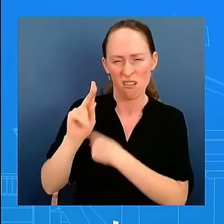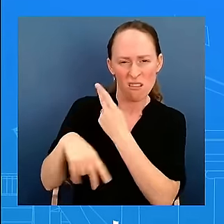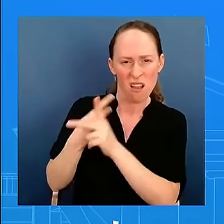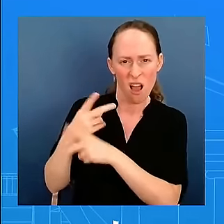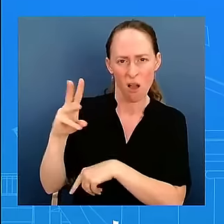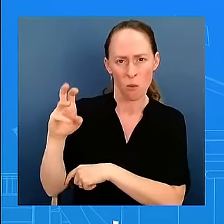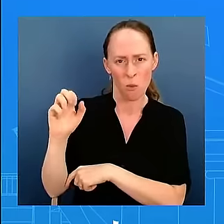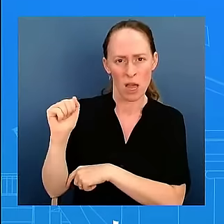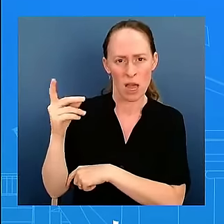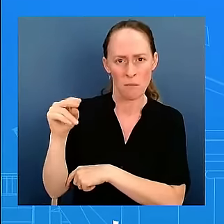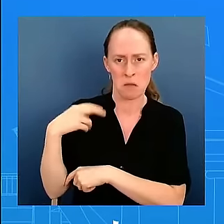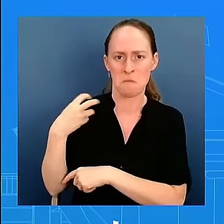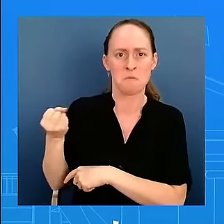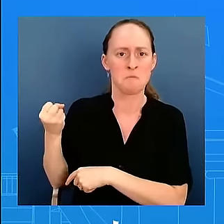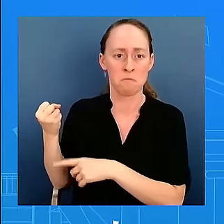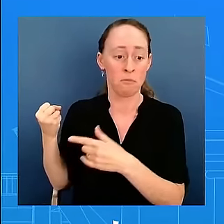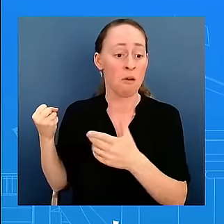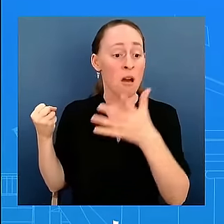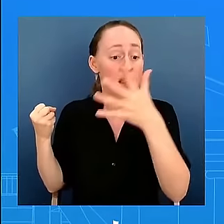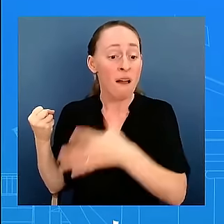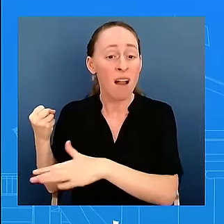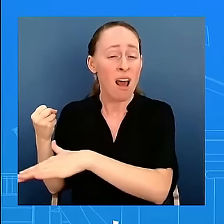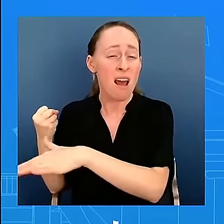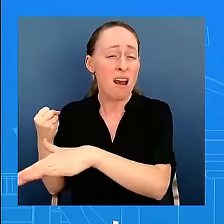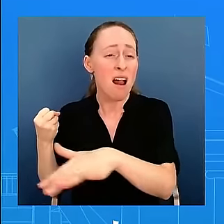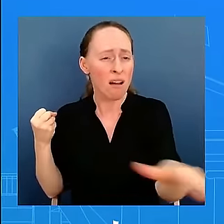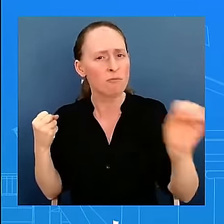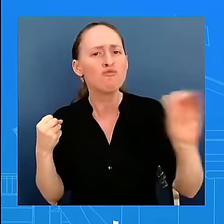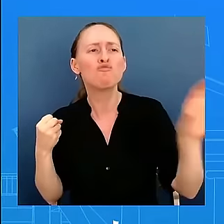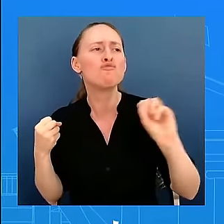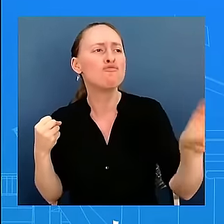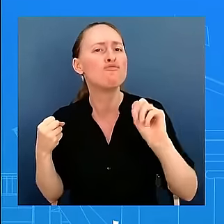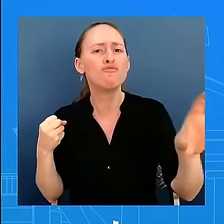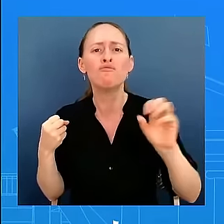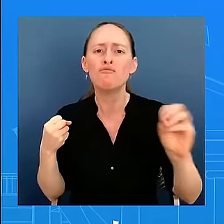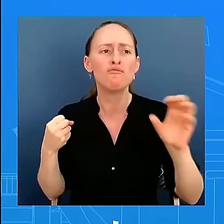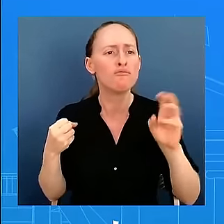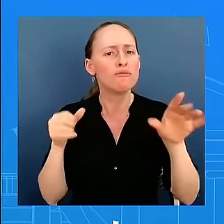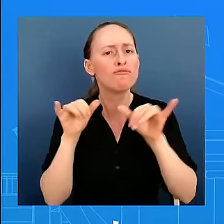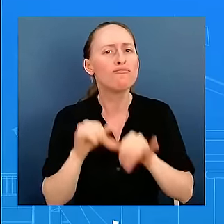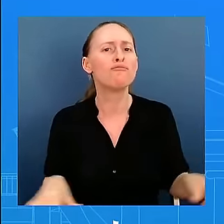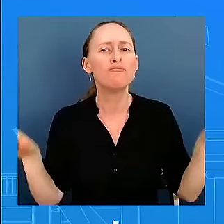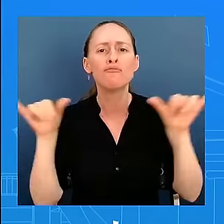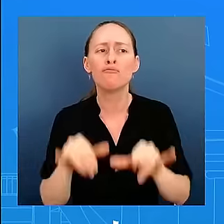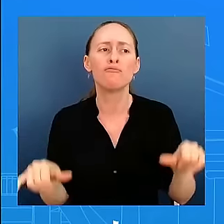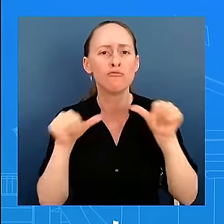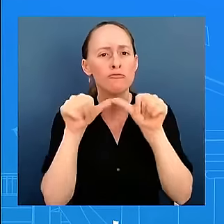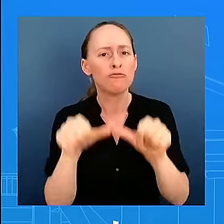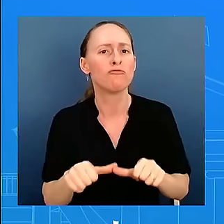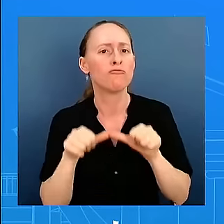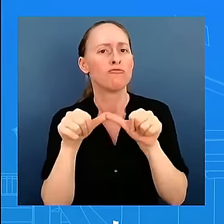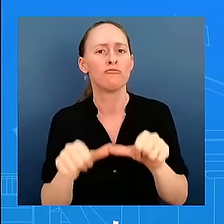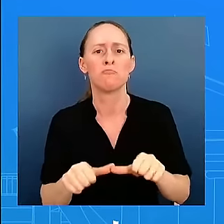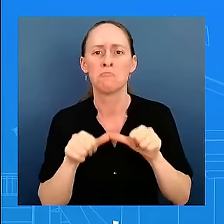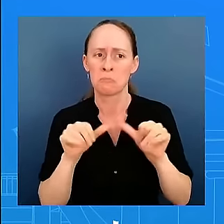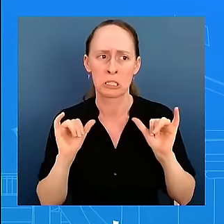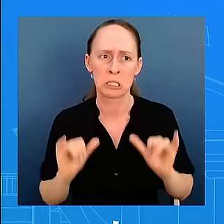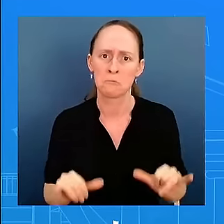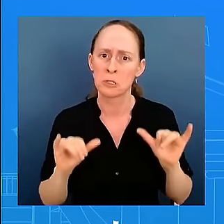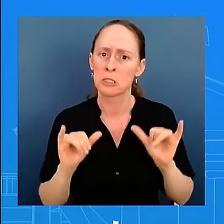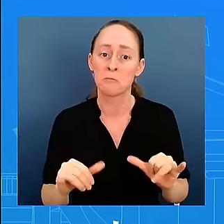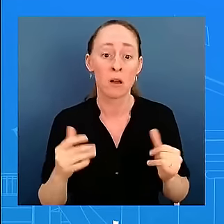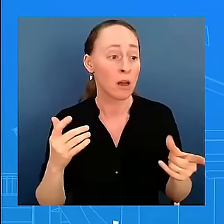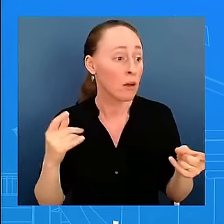military security assistance that had been going to Israel continues to go to Israel. are still getting the tools, the capabilities, and the weapons that they need